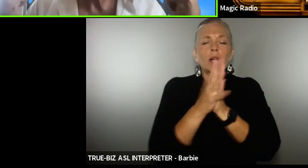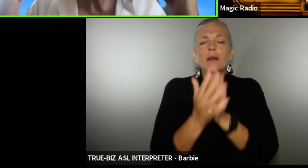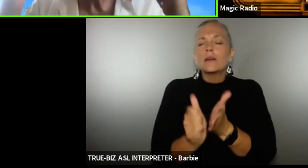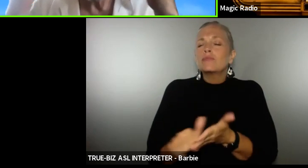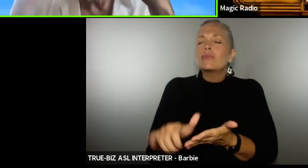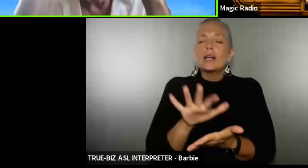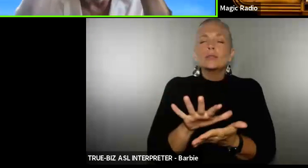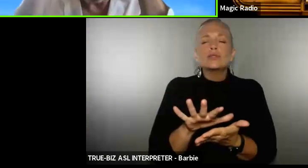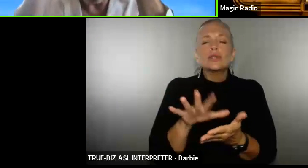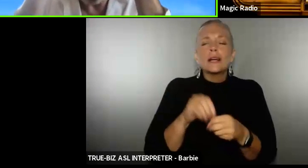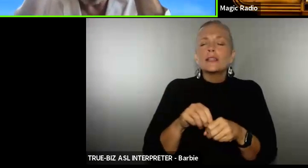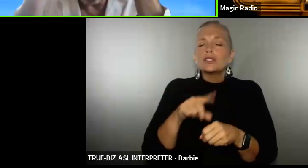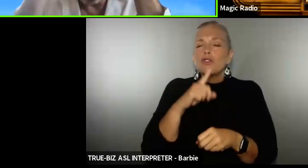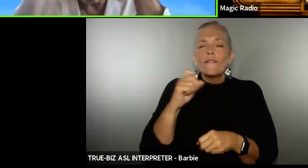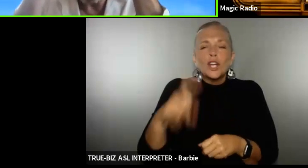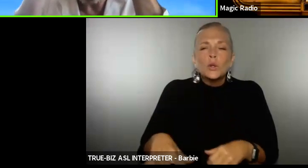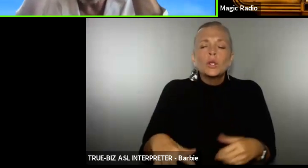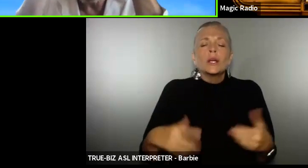your eyes